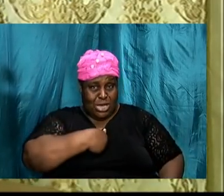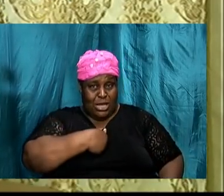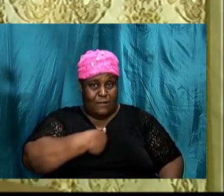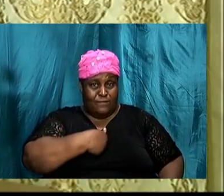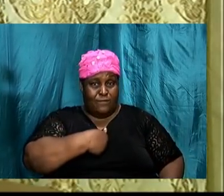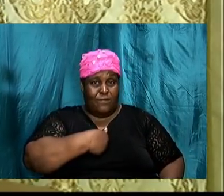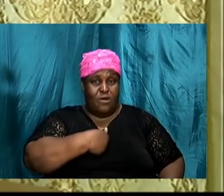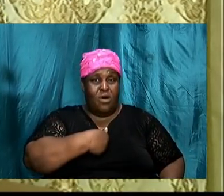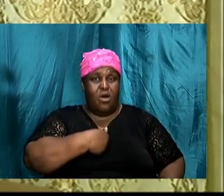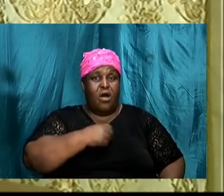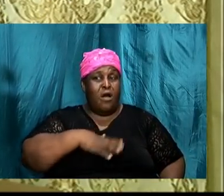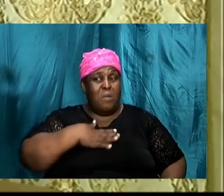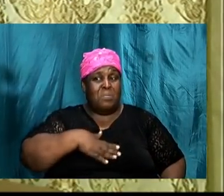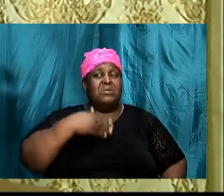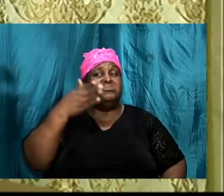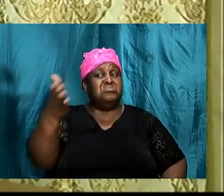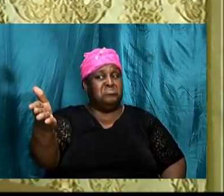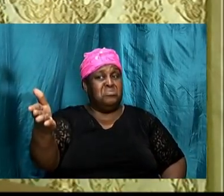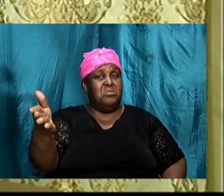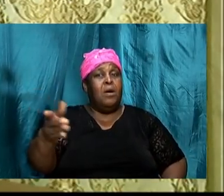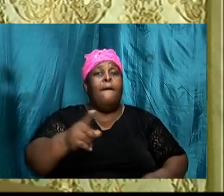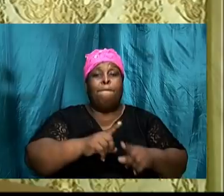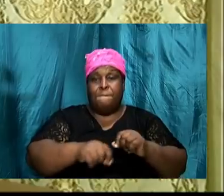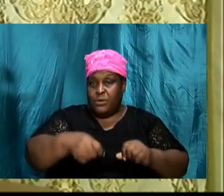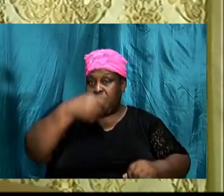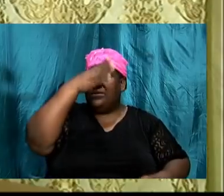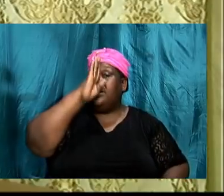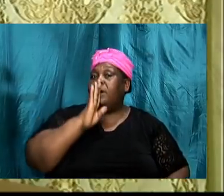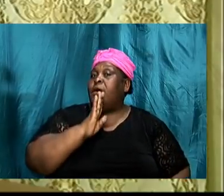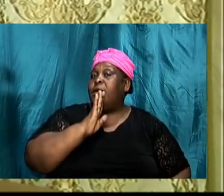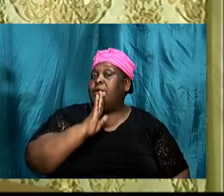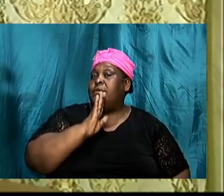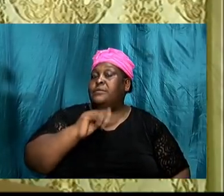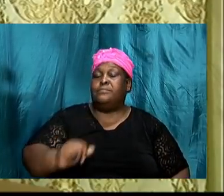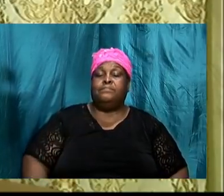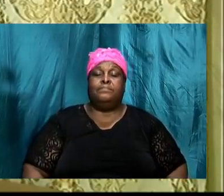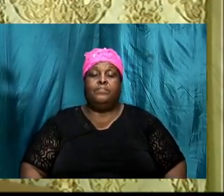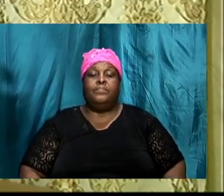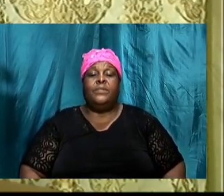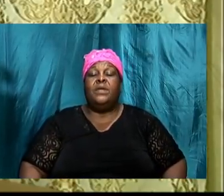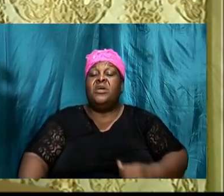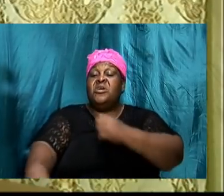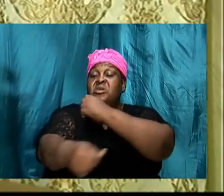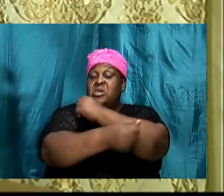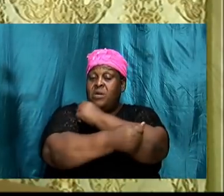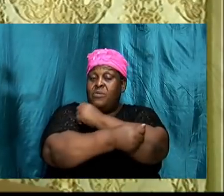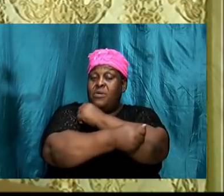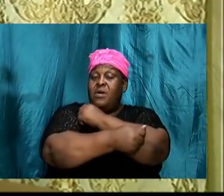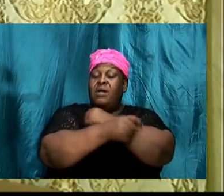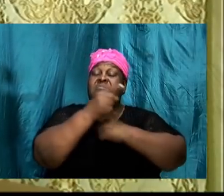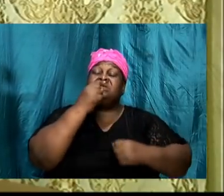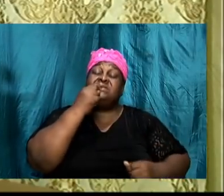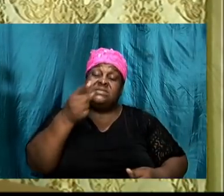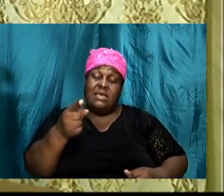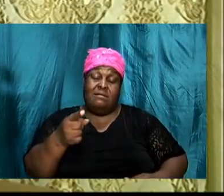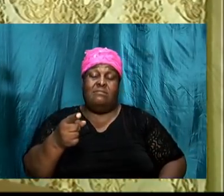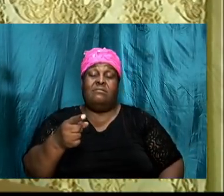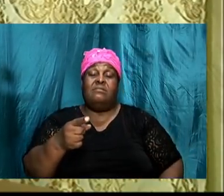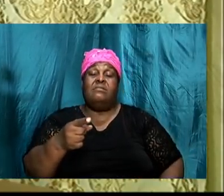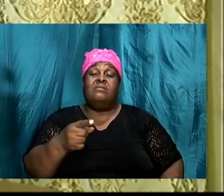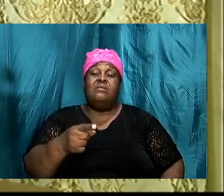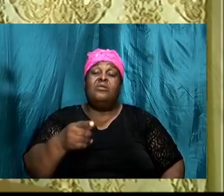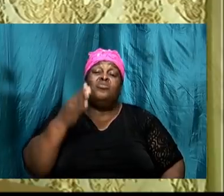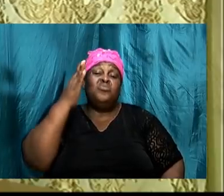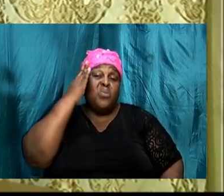individual, but to please the Lord. Abraham, like I said and I've been saying it, knew